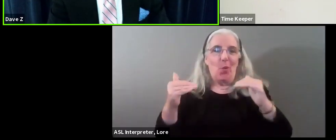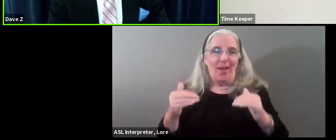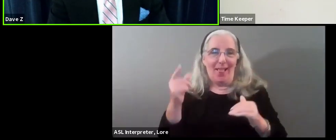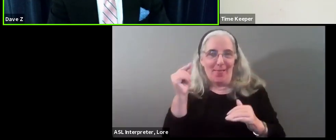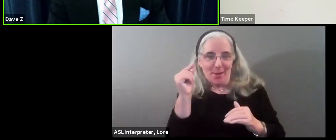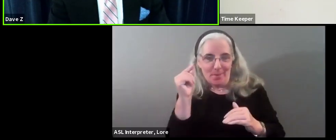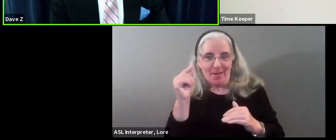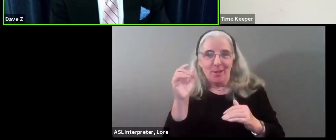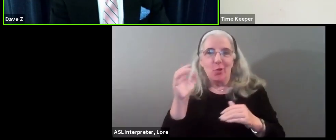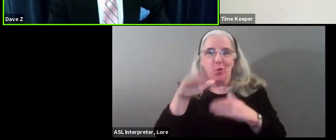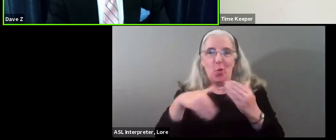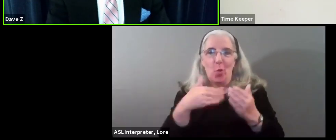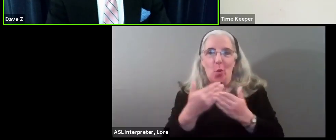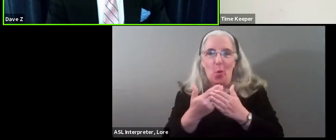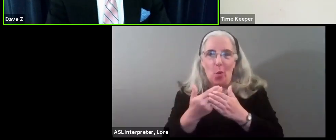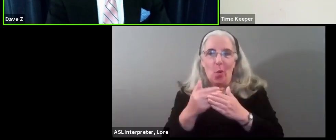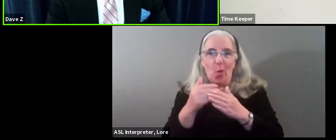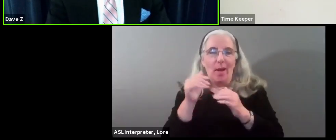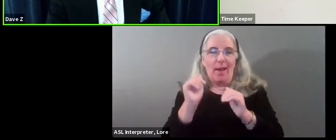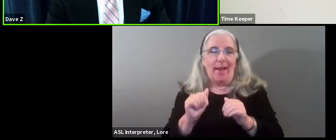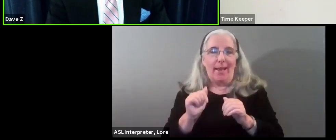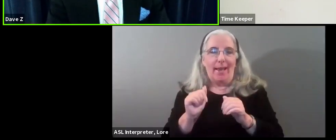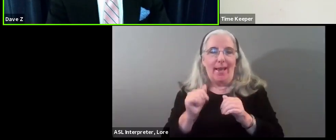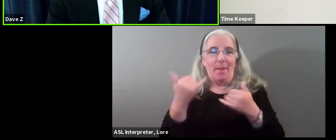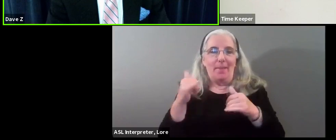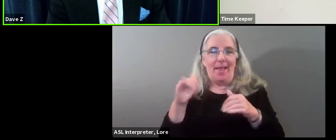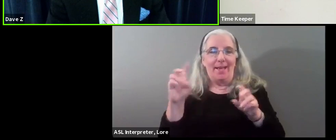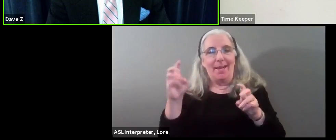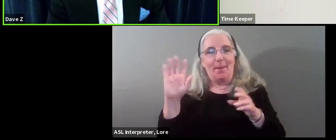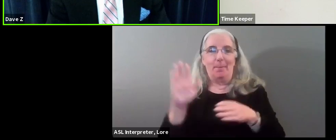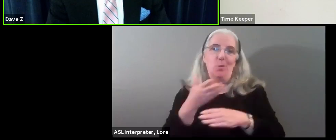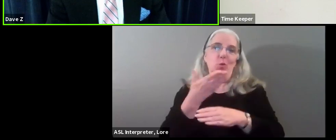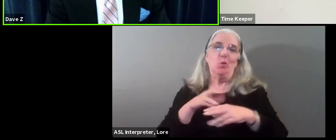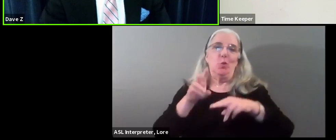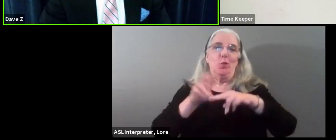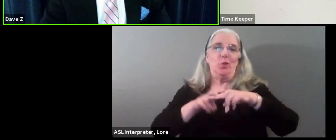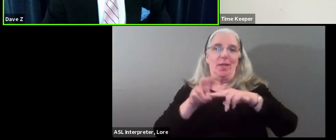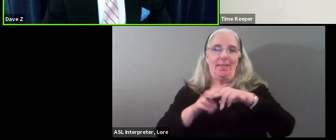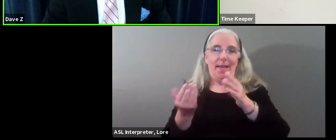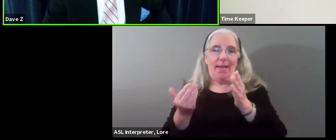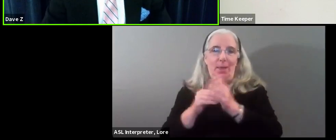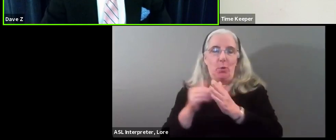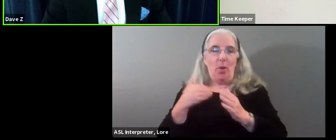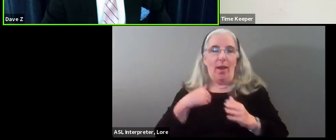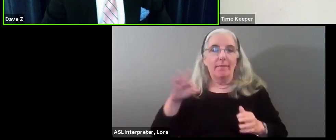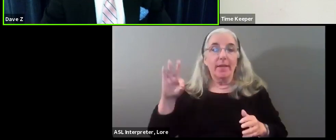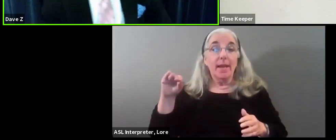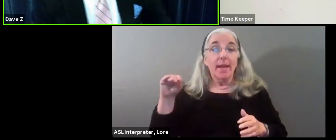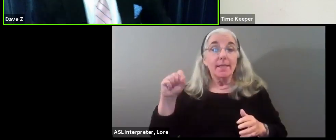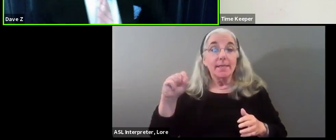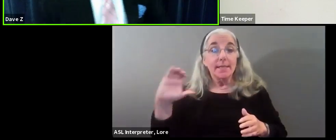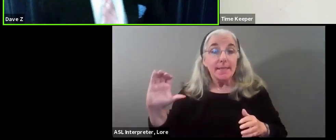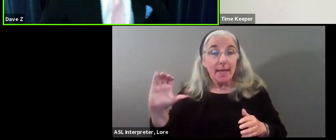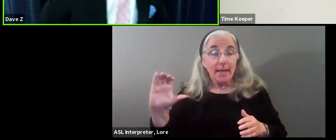bit so you all can. Yeah, we're going to play musical chairs here a bit. Again, you have 90 seconds, and let's move on now to the environment.